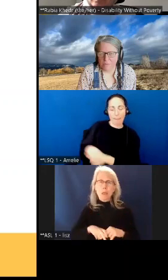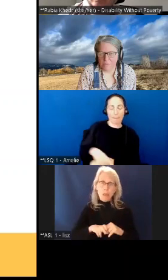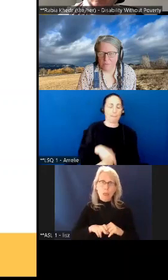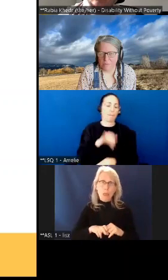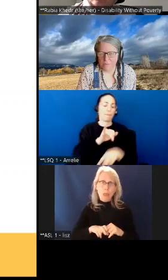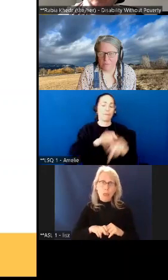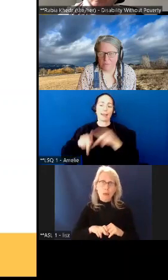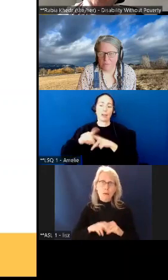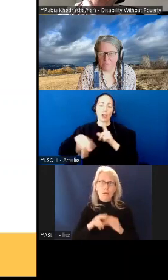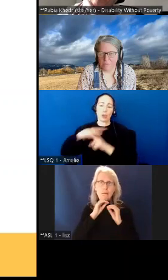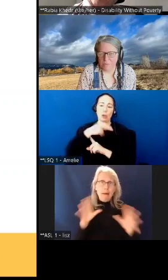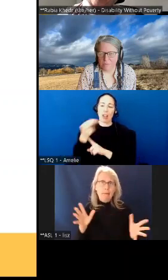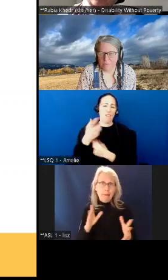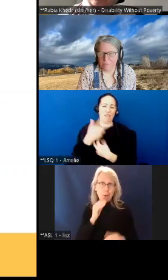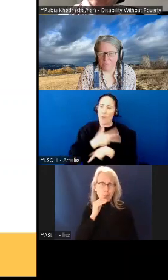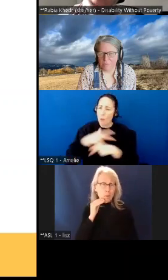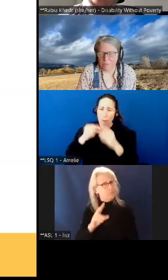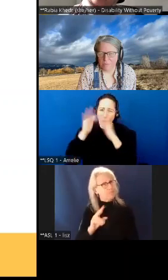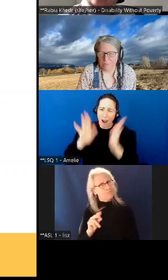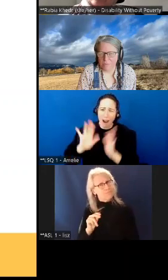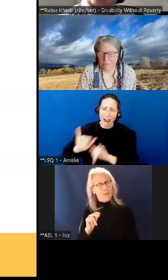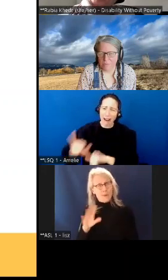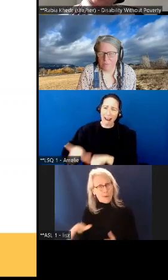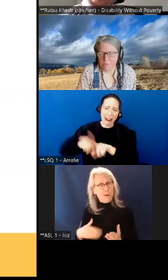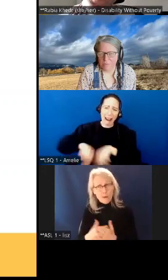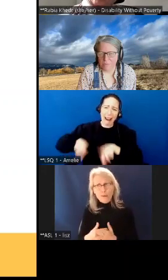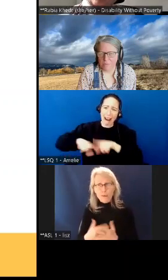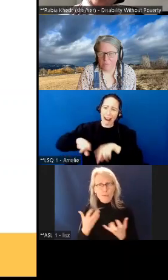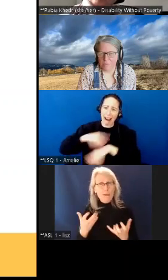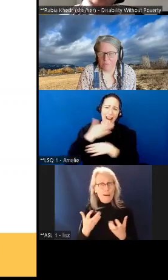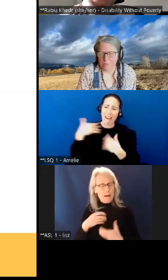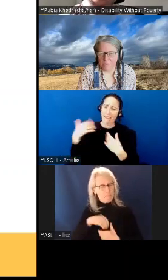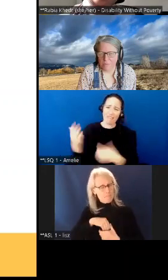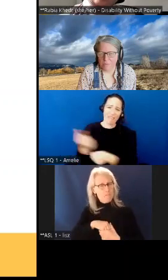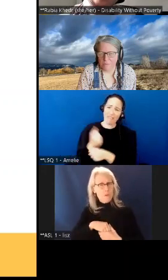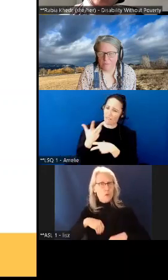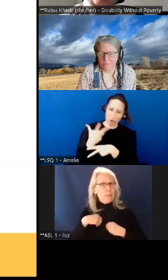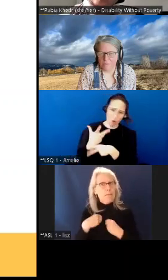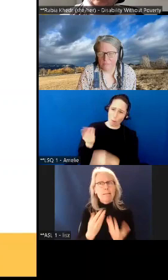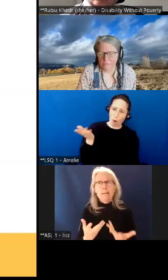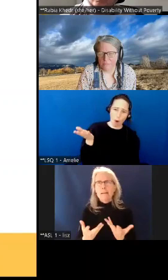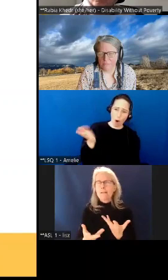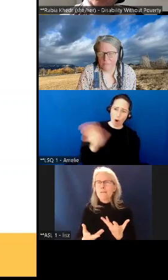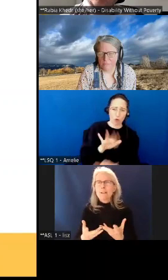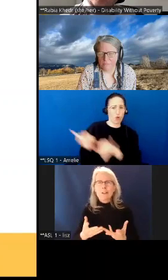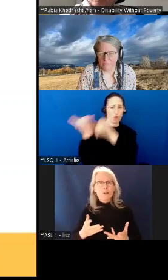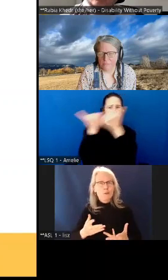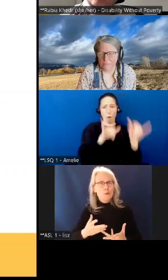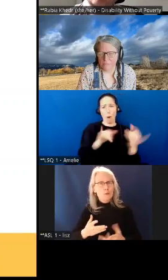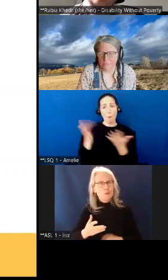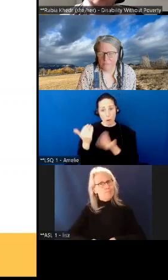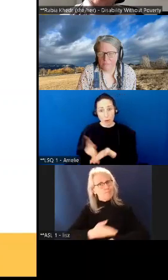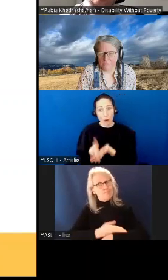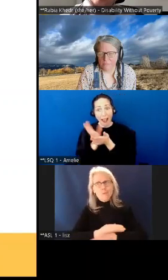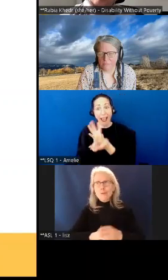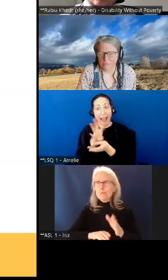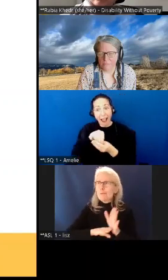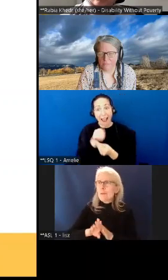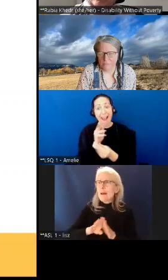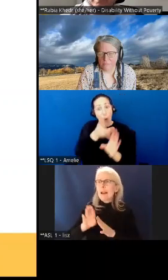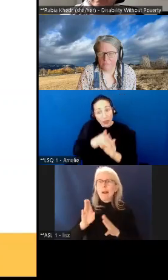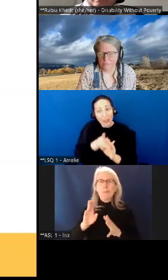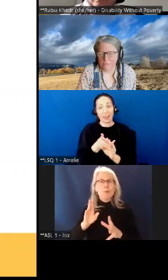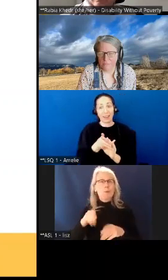do nothing everybody has a need to contribute a need to be productive a need to